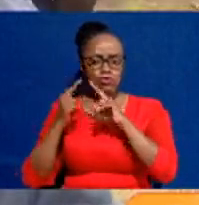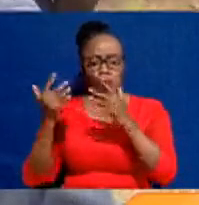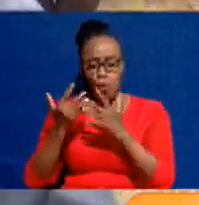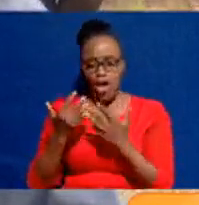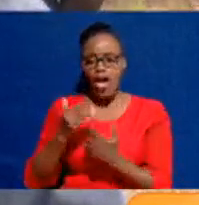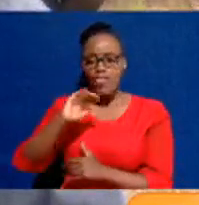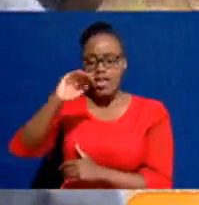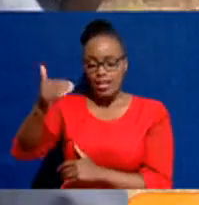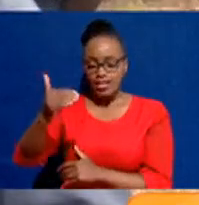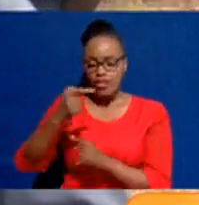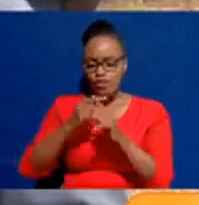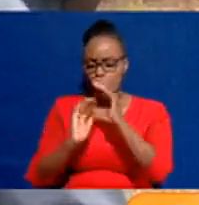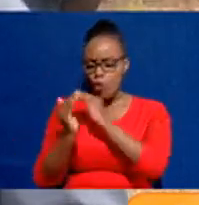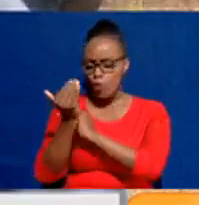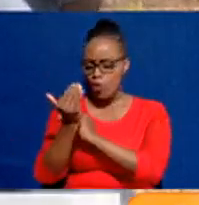The